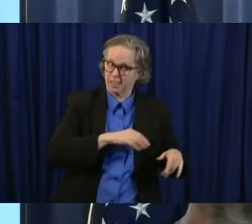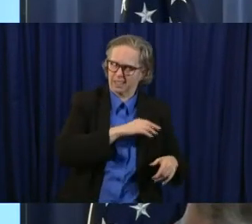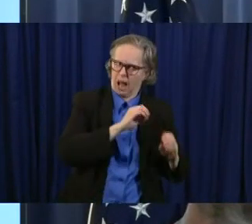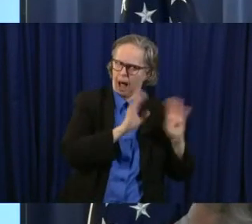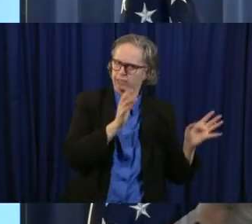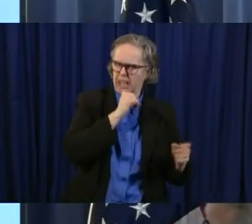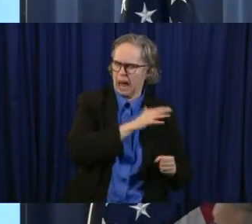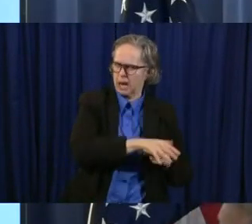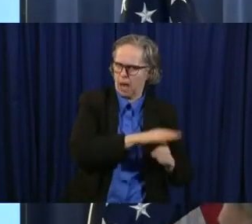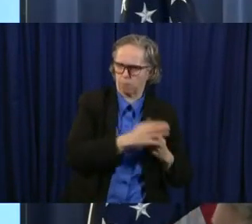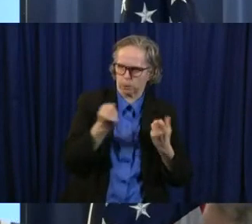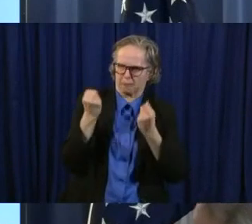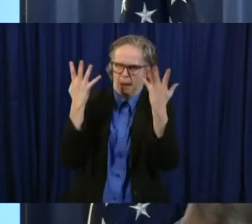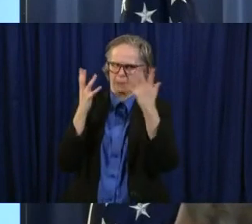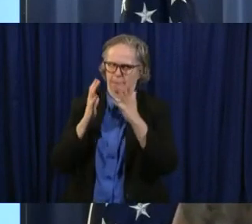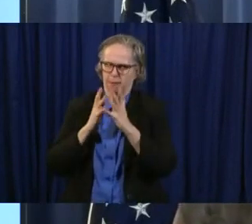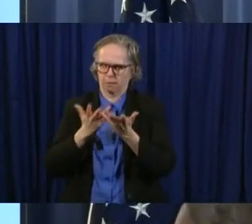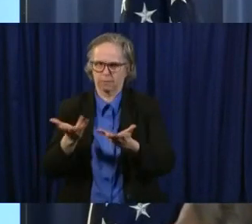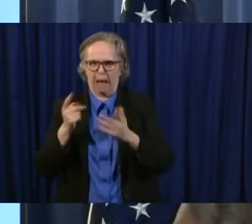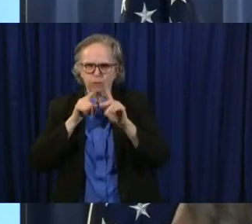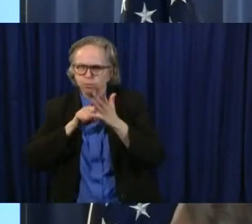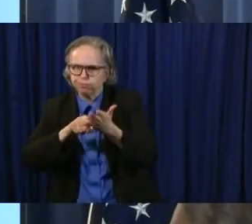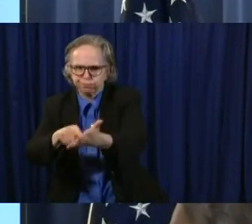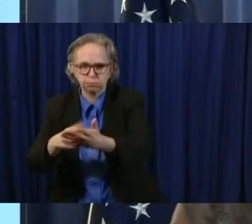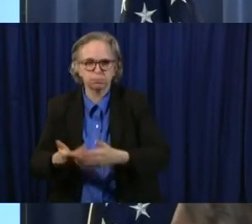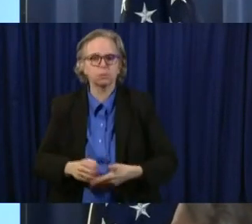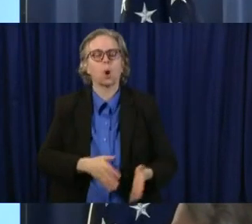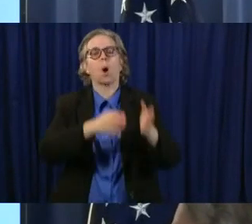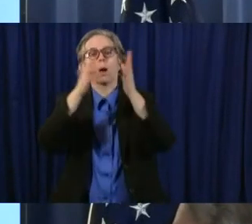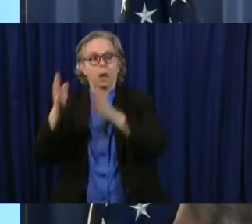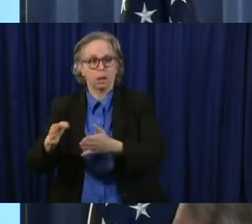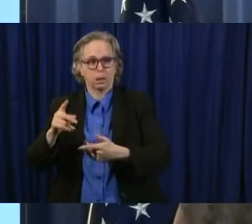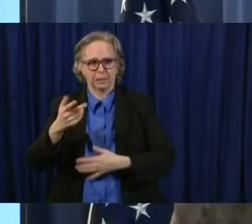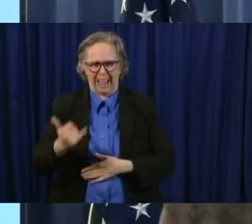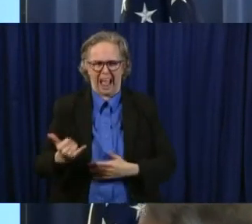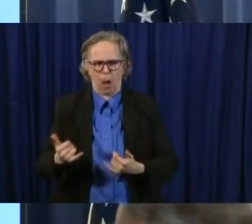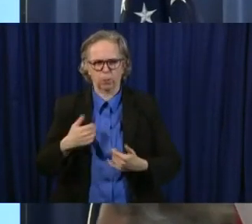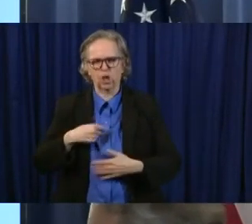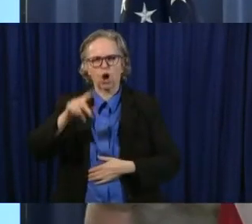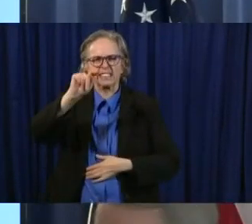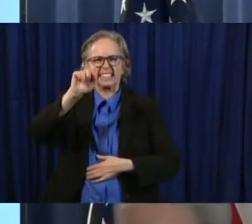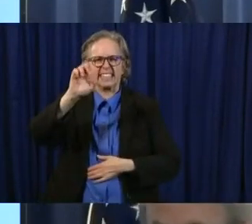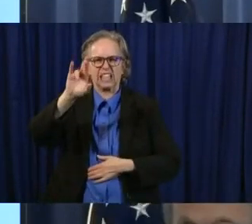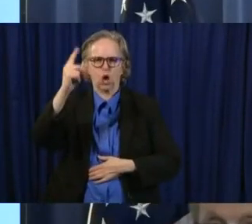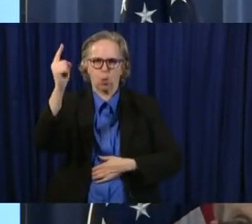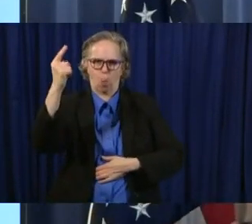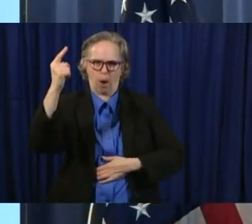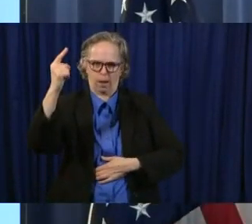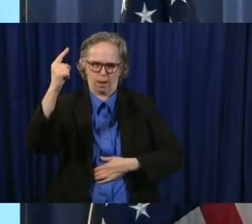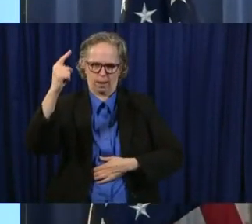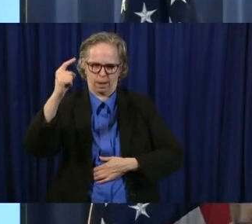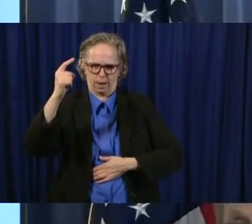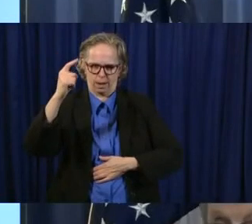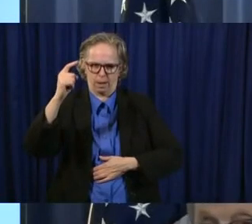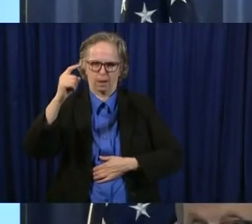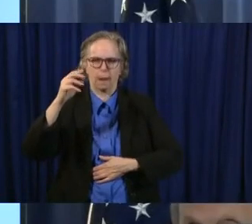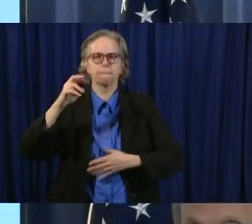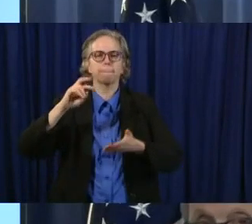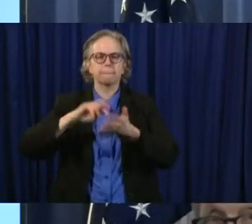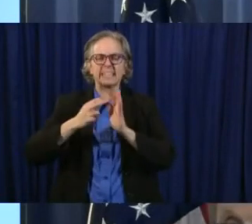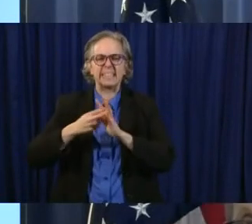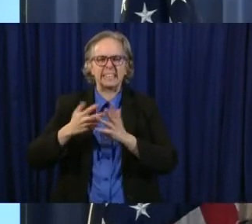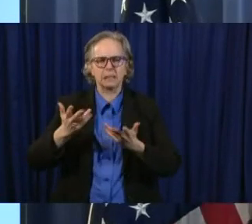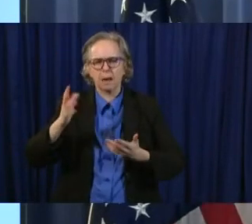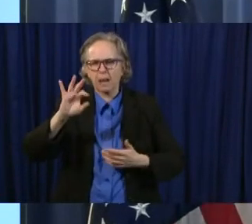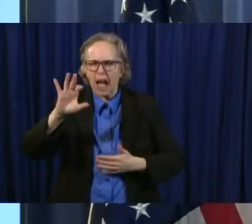we have right now under tier one, we see tier one, we have about 900